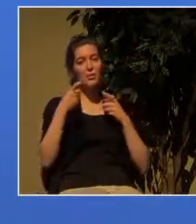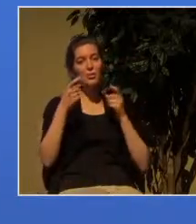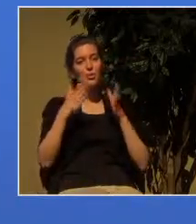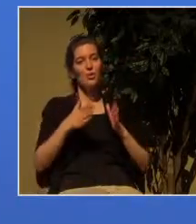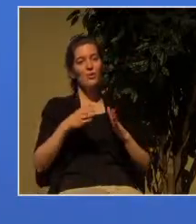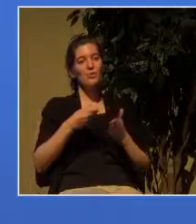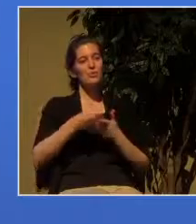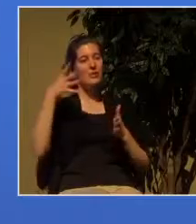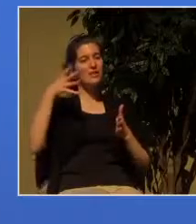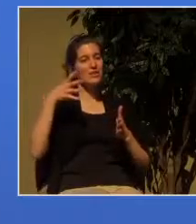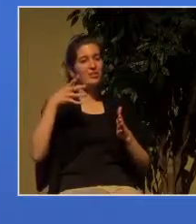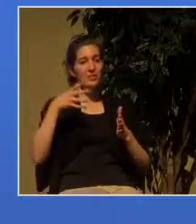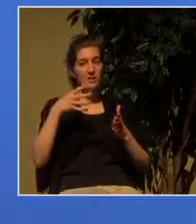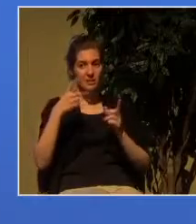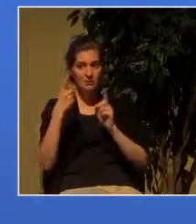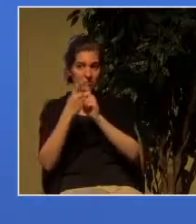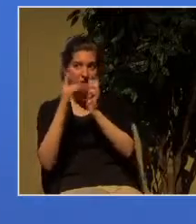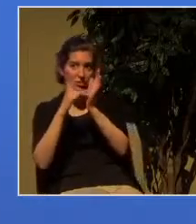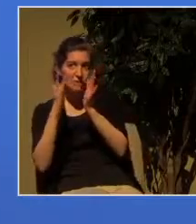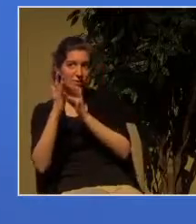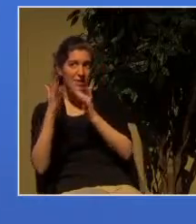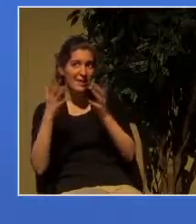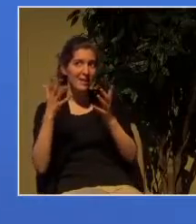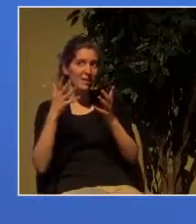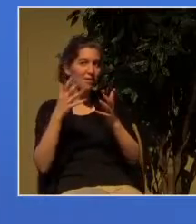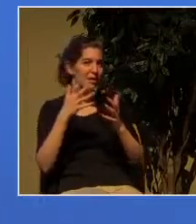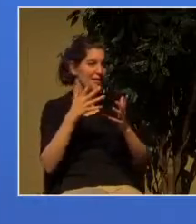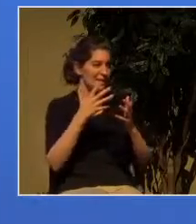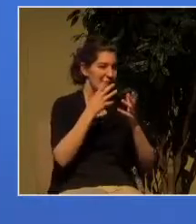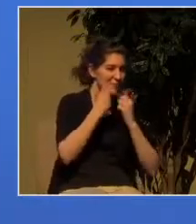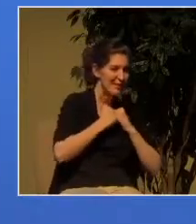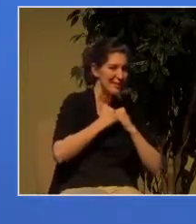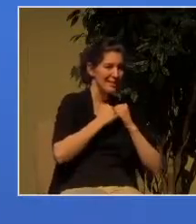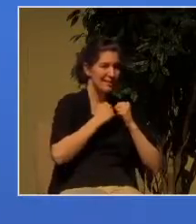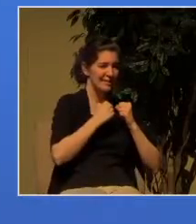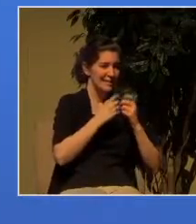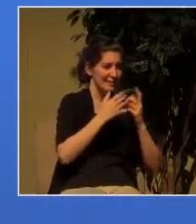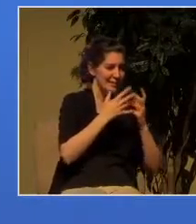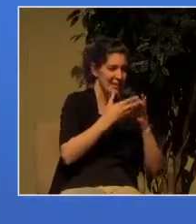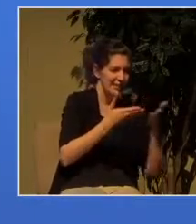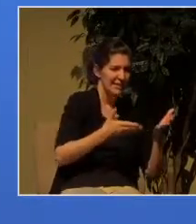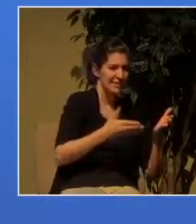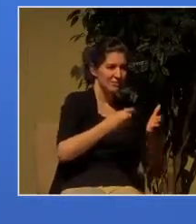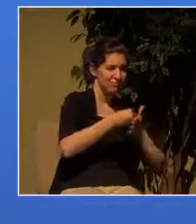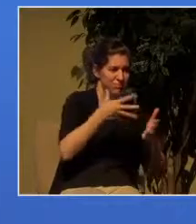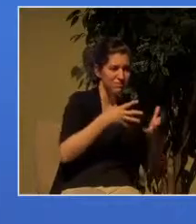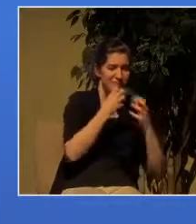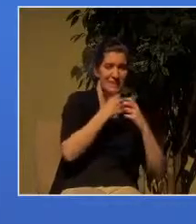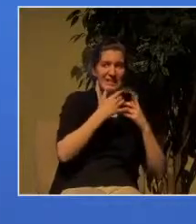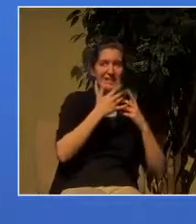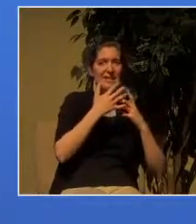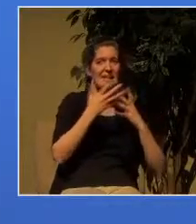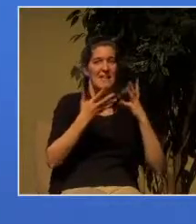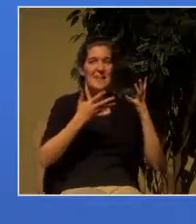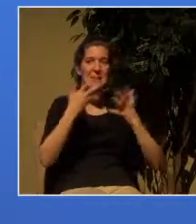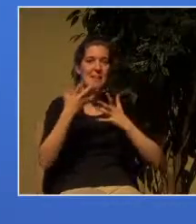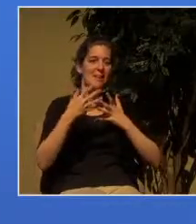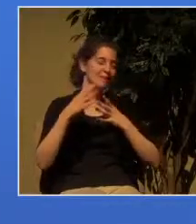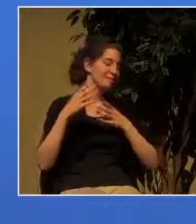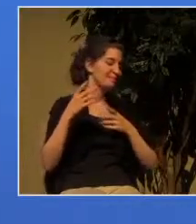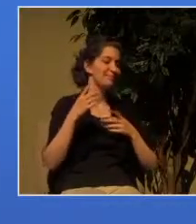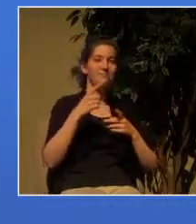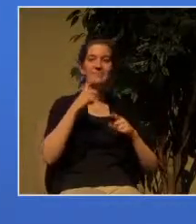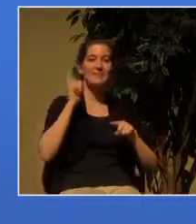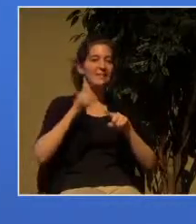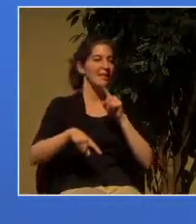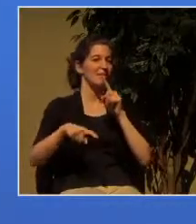therefore turned his back on the coming of God's kingdom well that's where we pick it up this morning saying not only is the